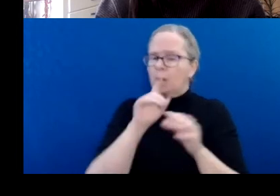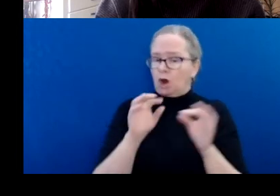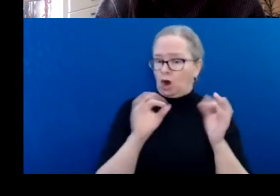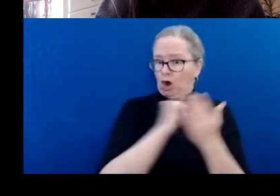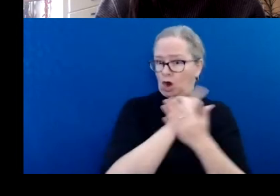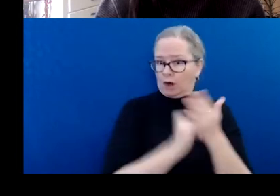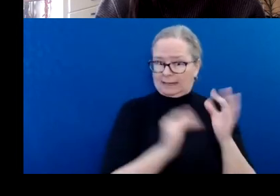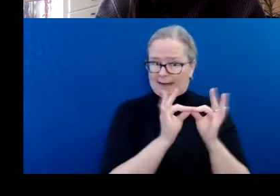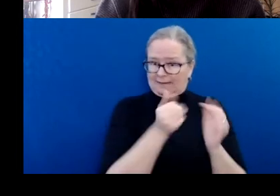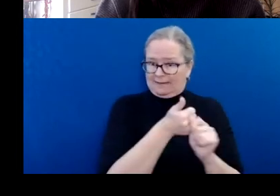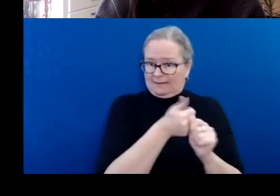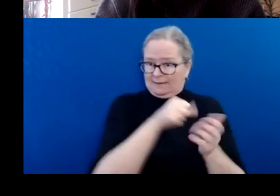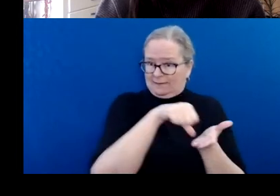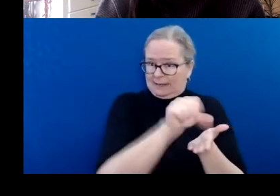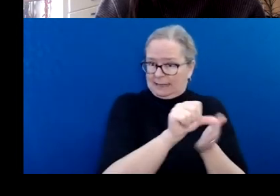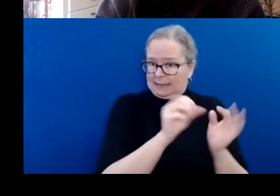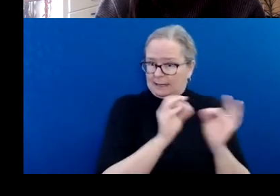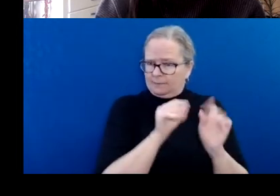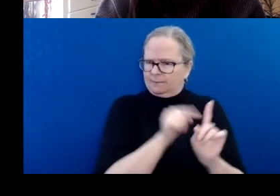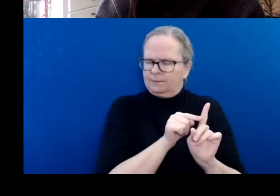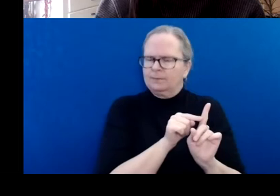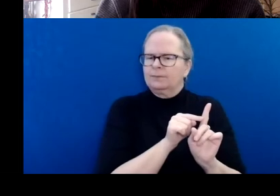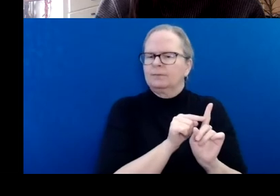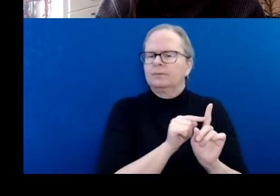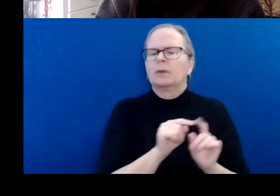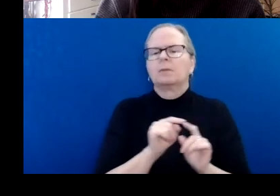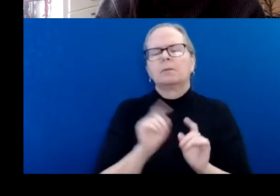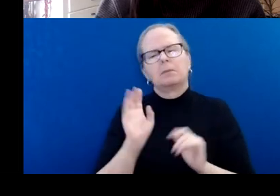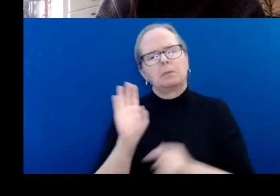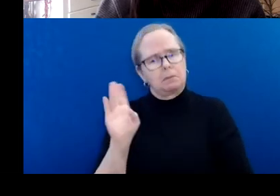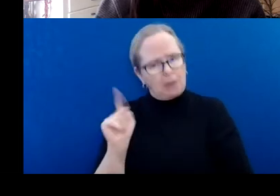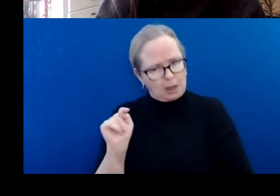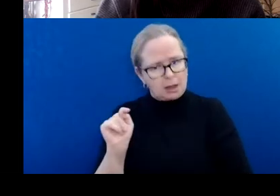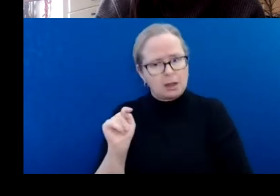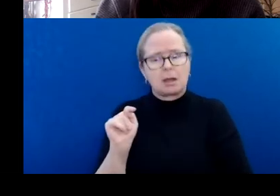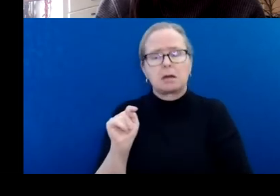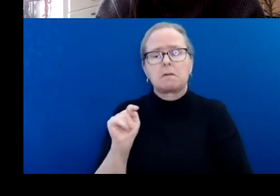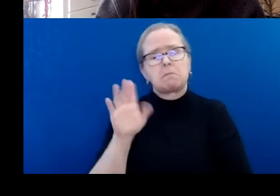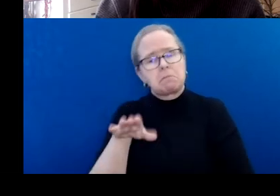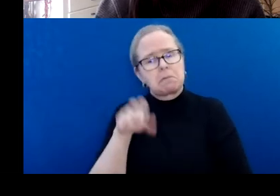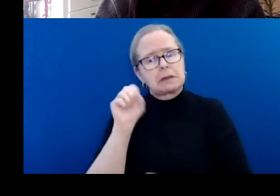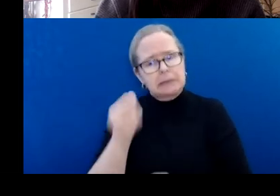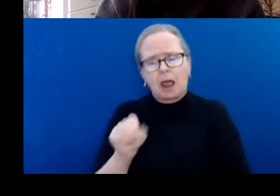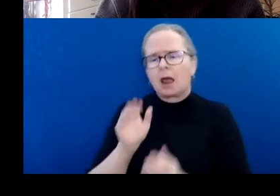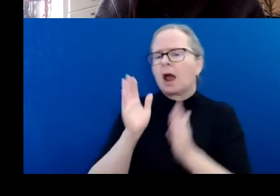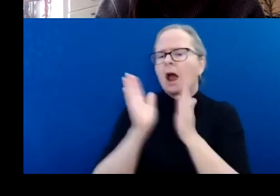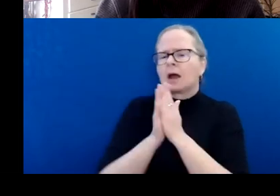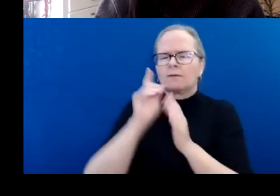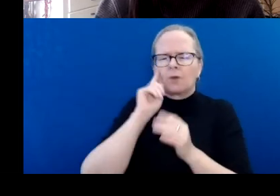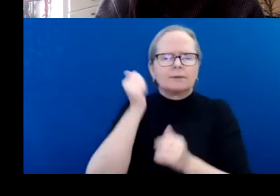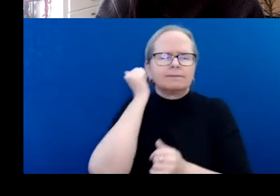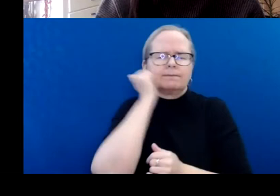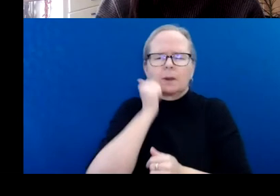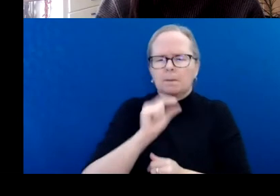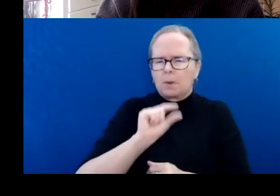however, however, are able to request per diems, which is a daily fixed